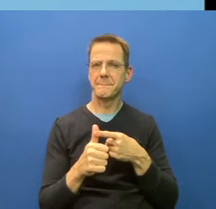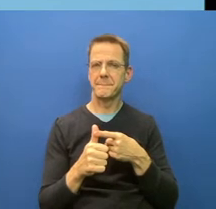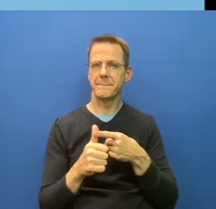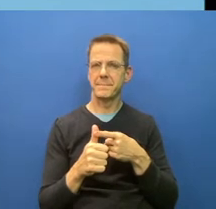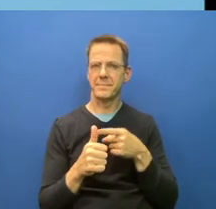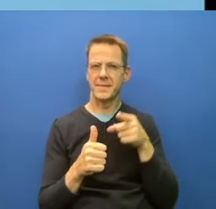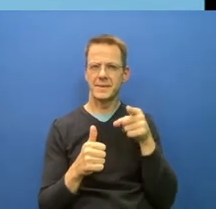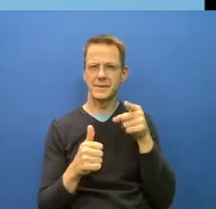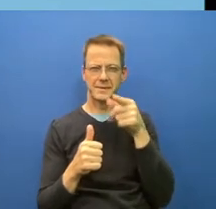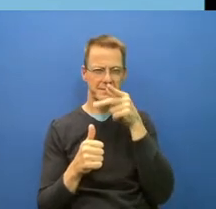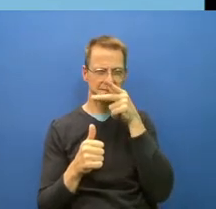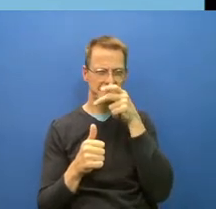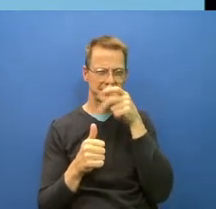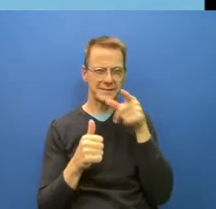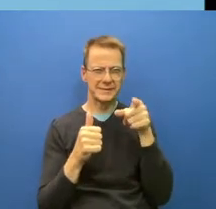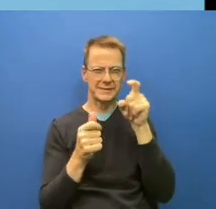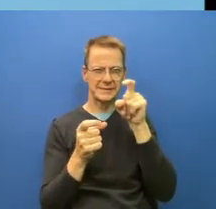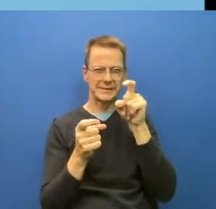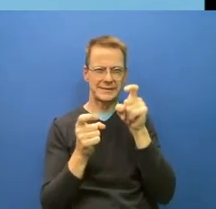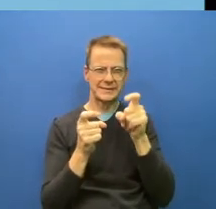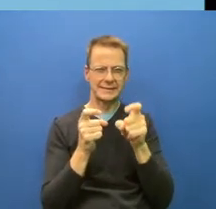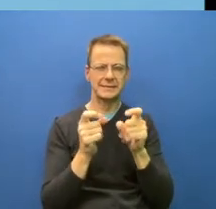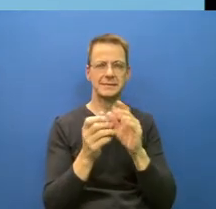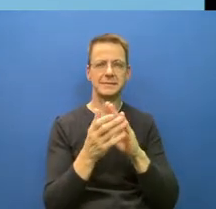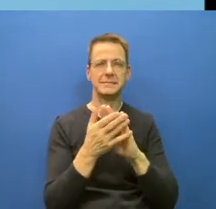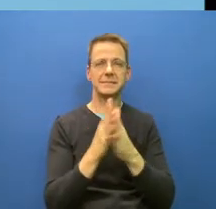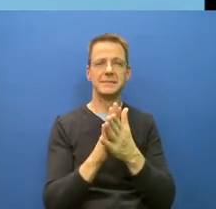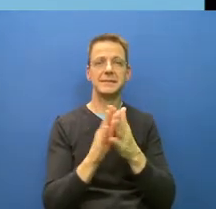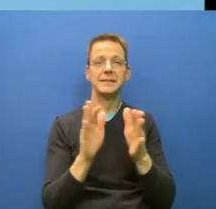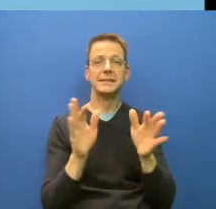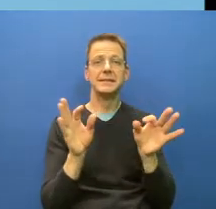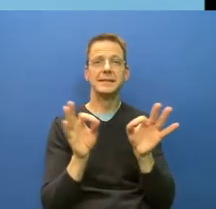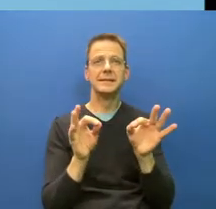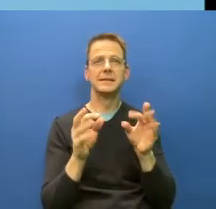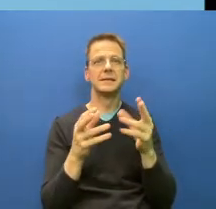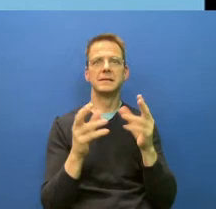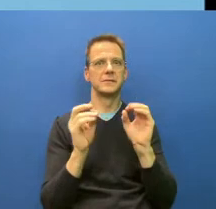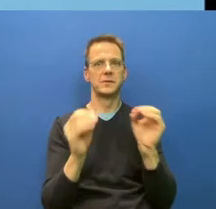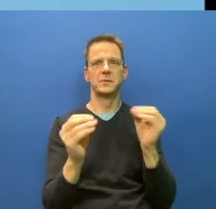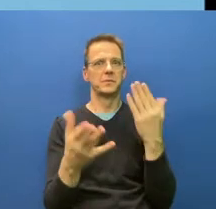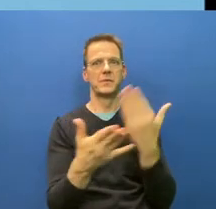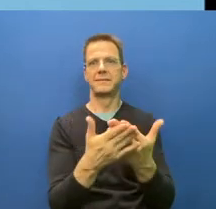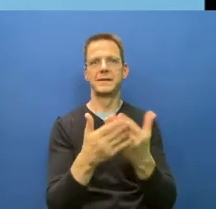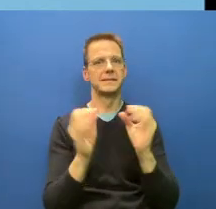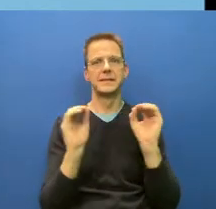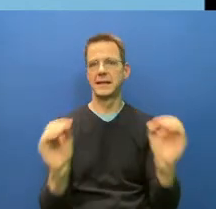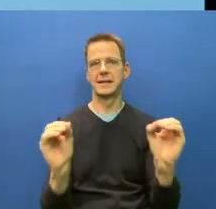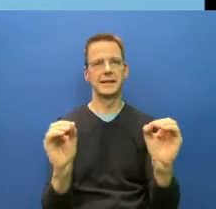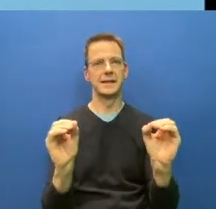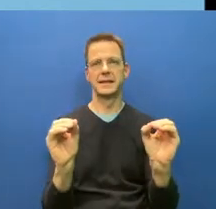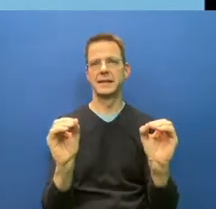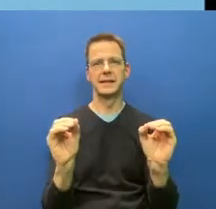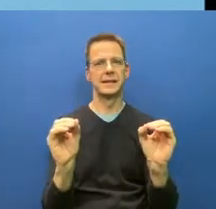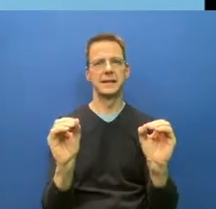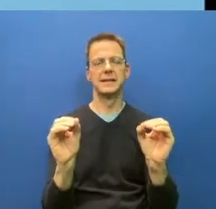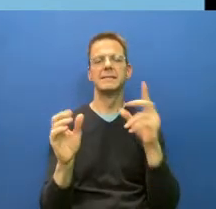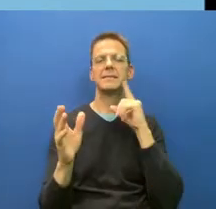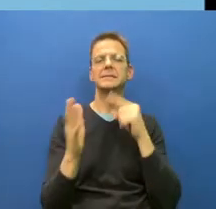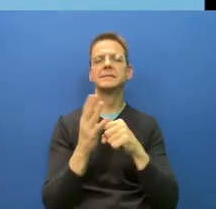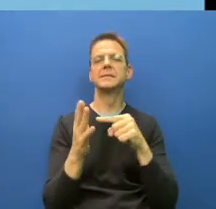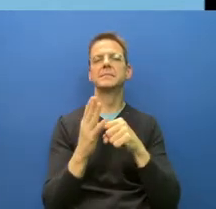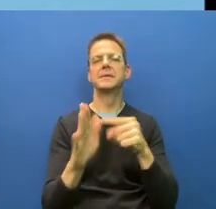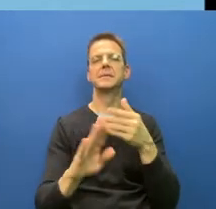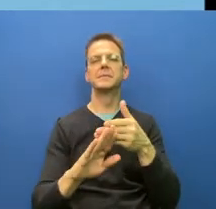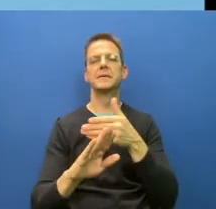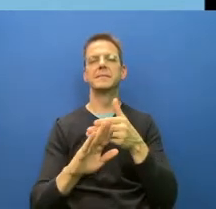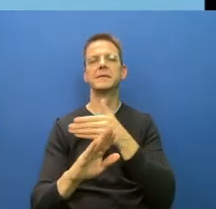the summer, the Delta variant, was more contagious and produced higher viral loads than the wild type and alpha